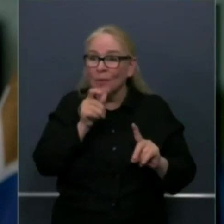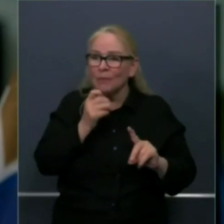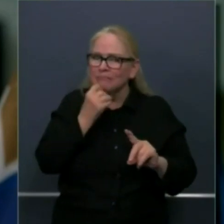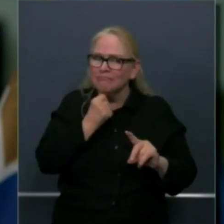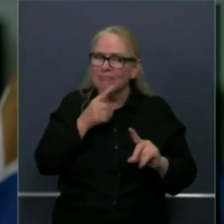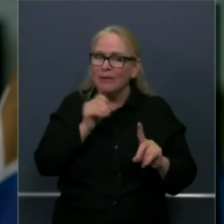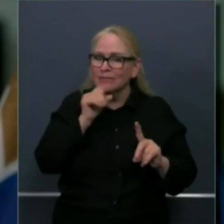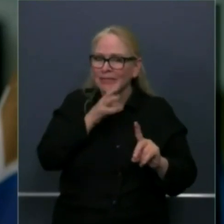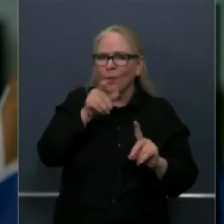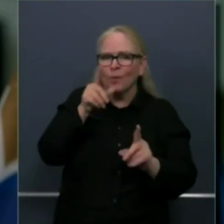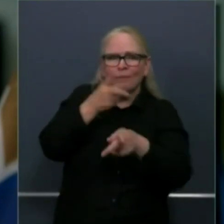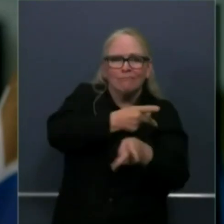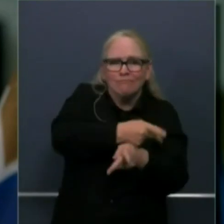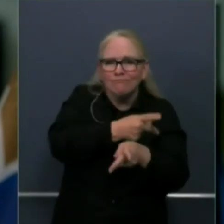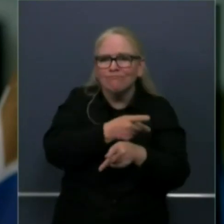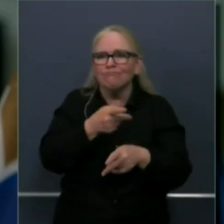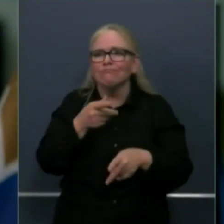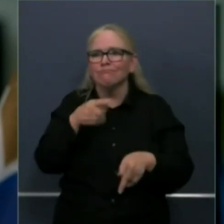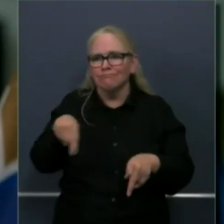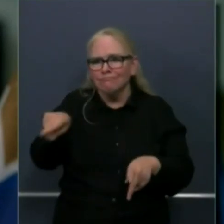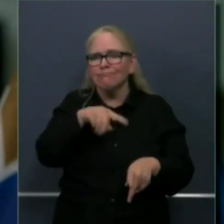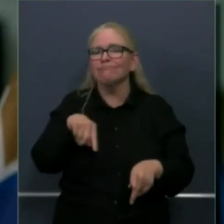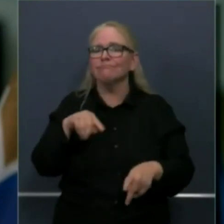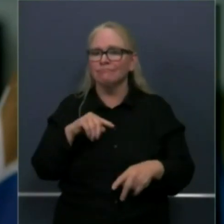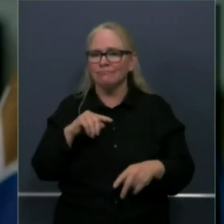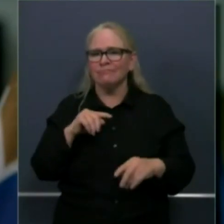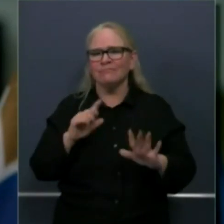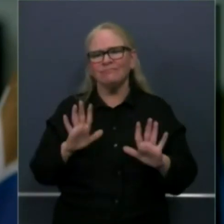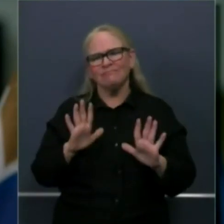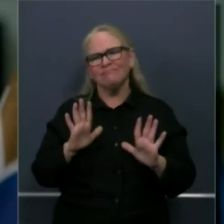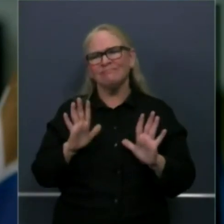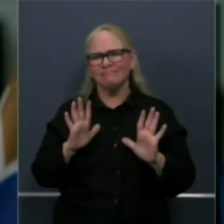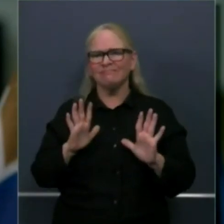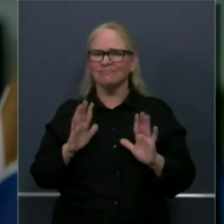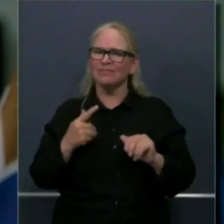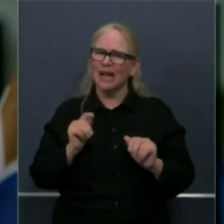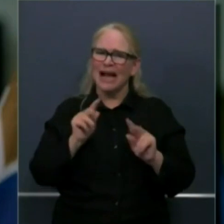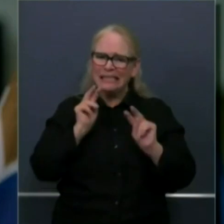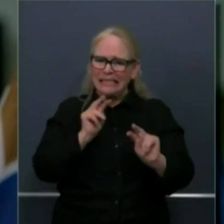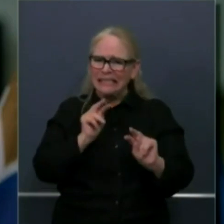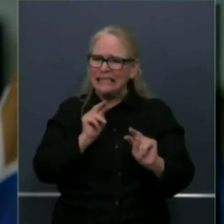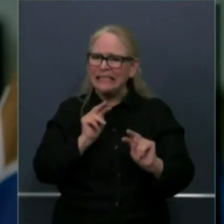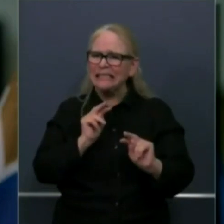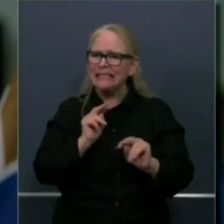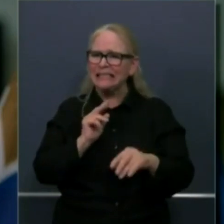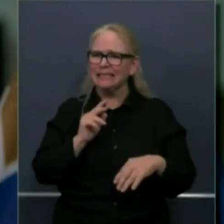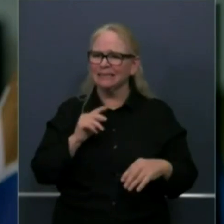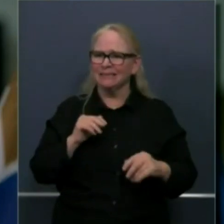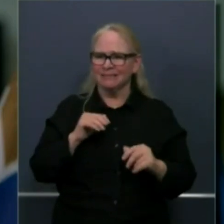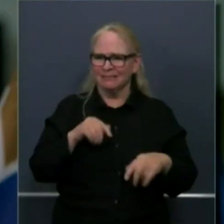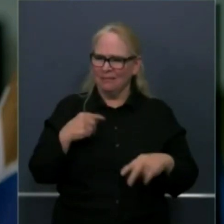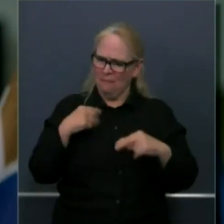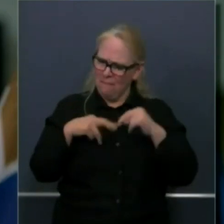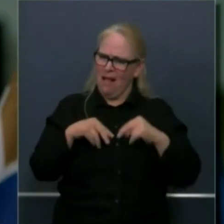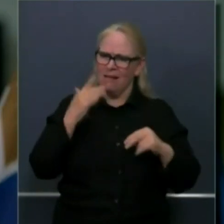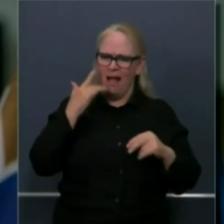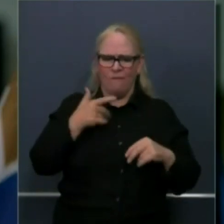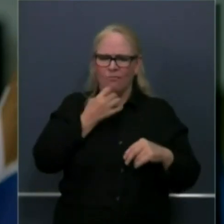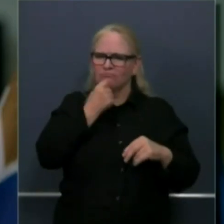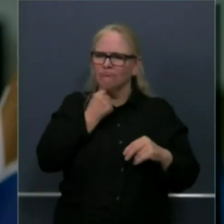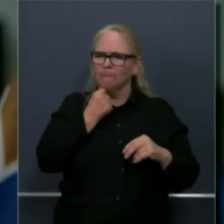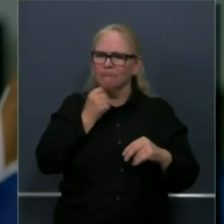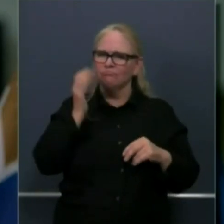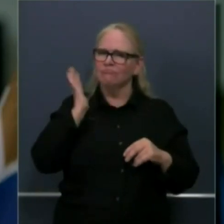seniors and those that help build uh the middle class and build this remarkable place we call home california and the great country this nation